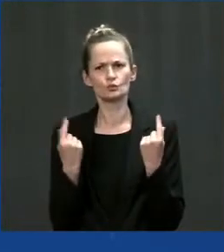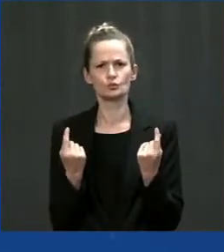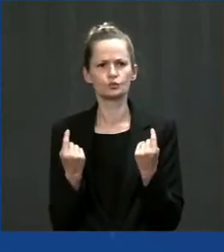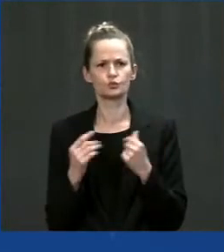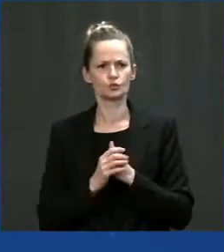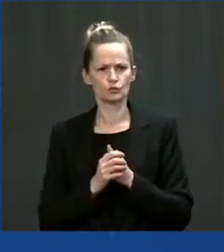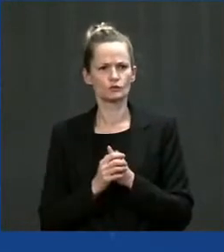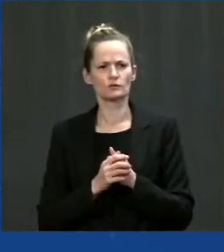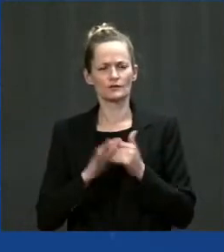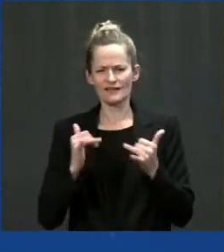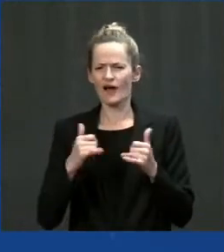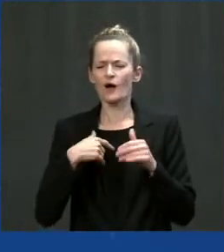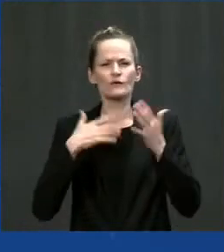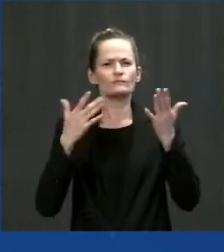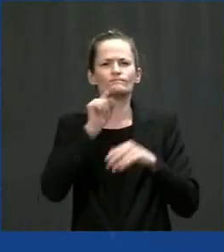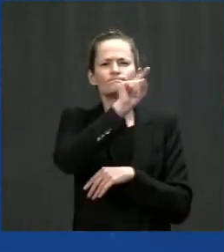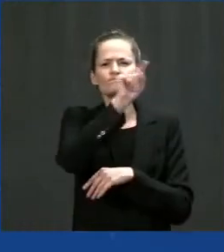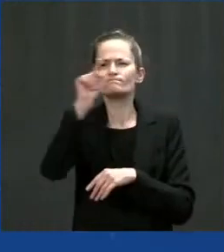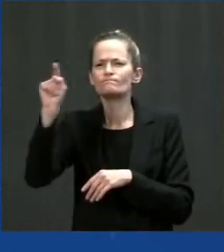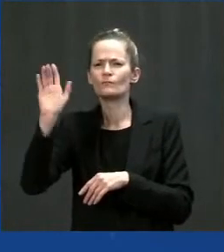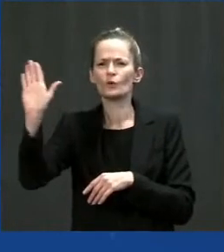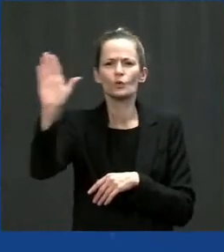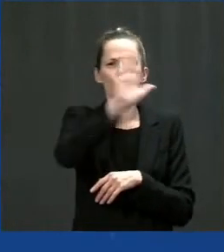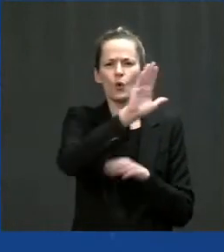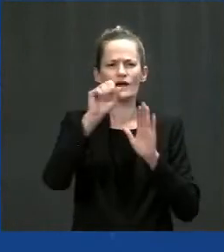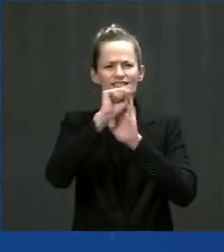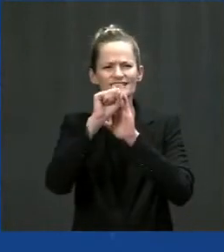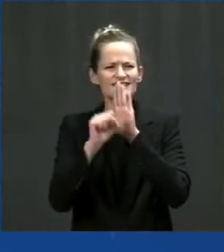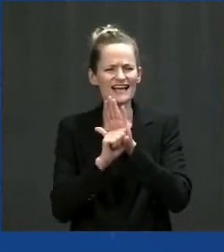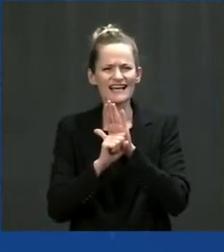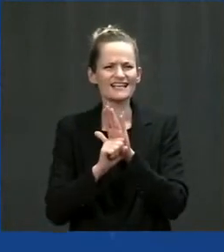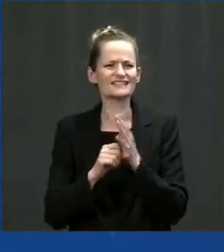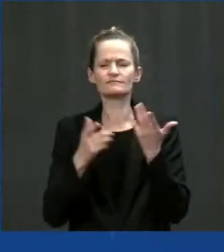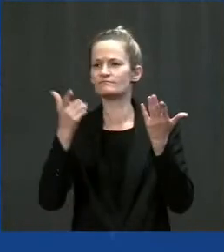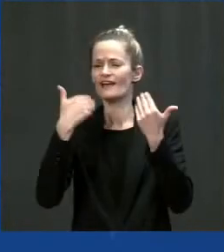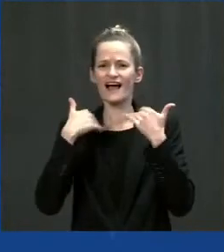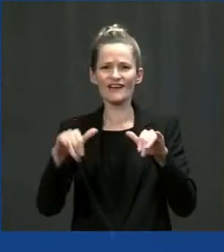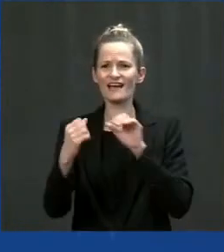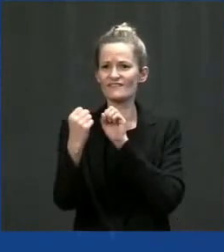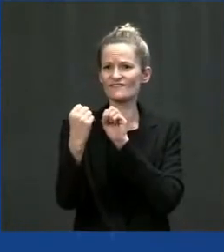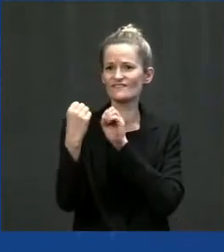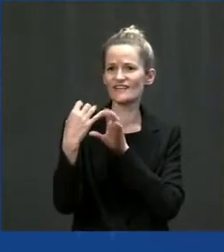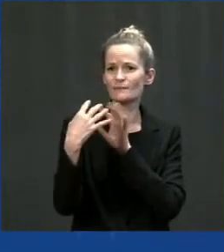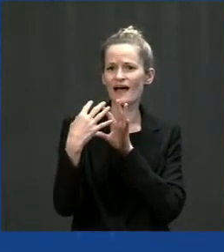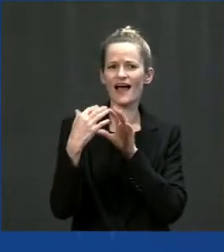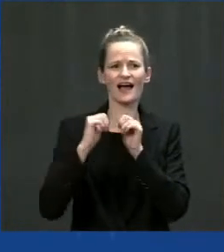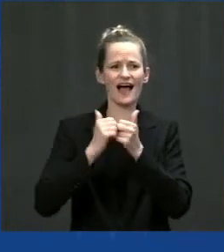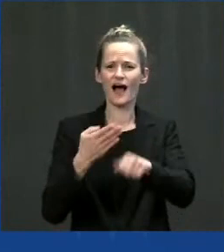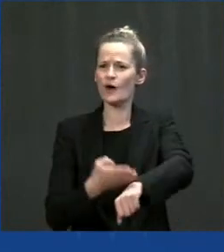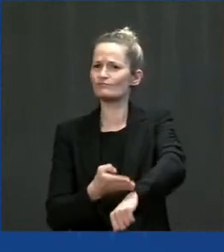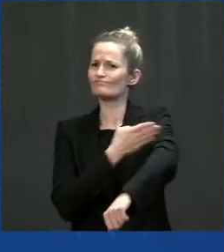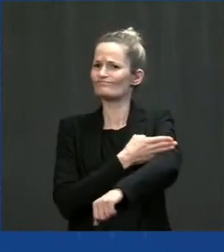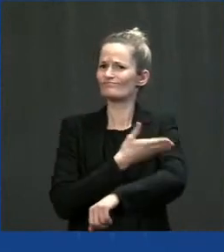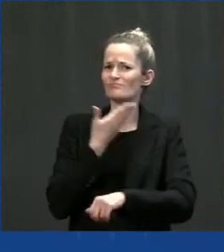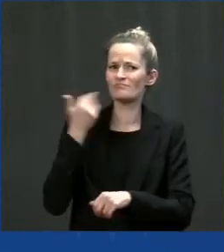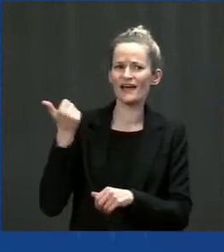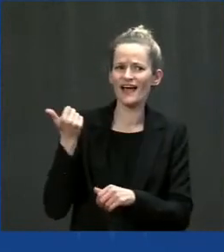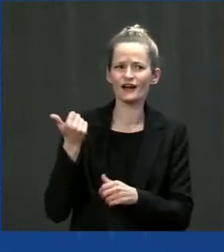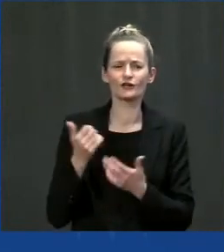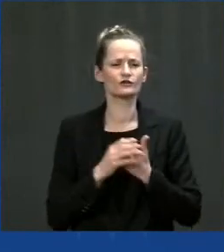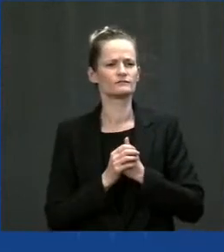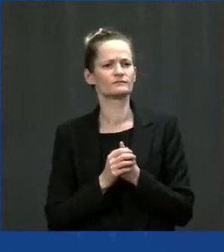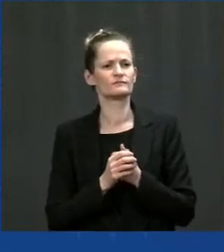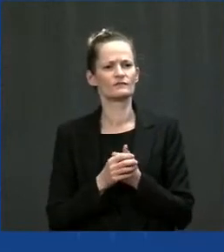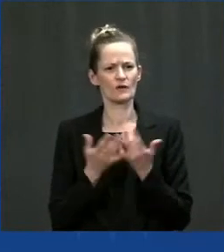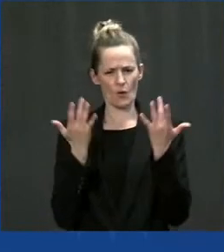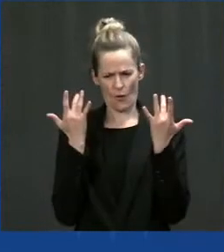your states and communities, what we could have done better if there's things we could have done and why it is so urgent. And so let me start